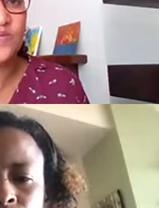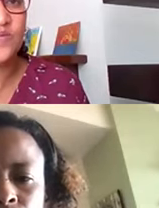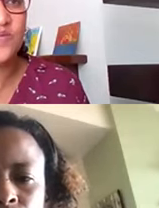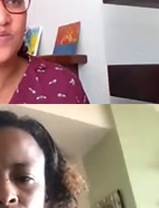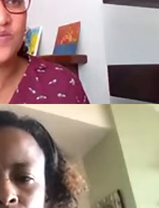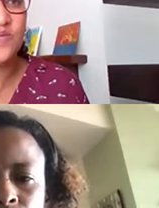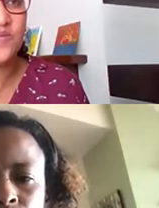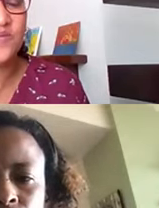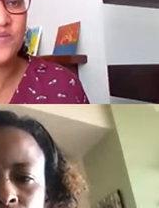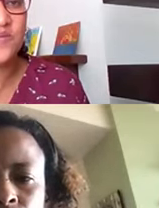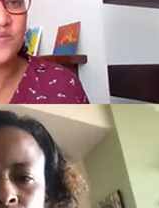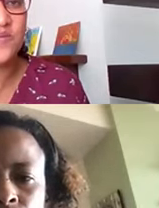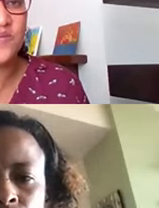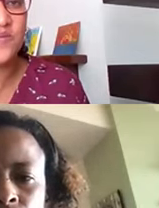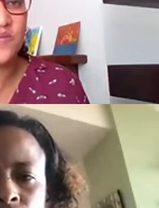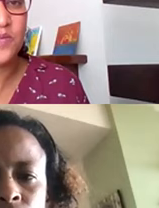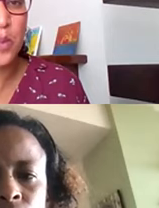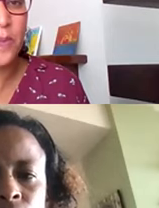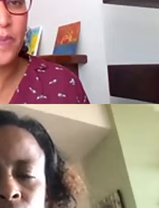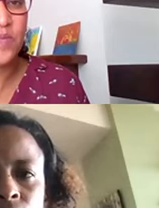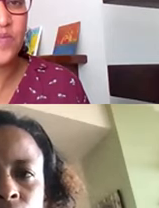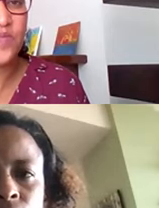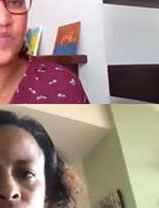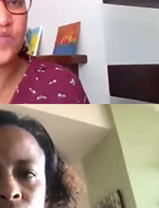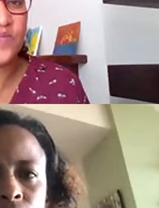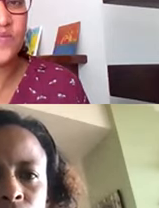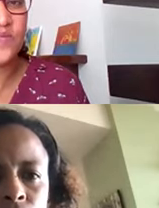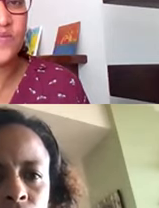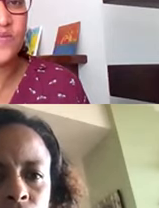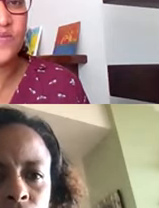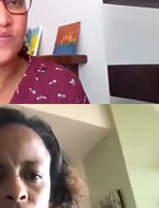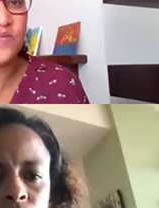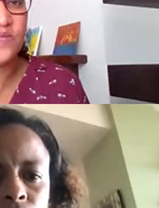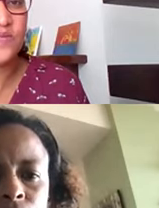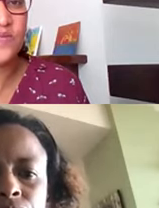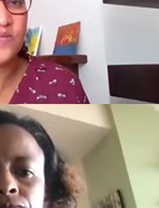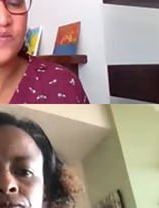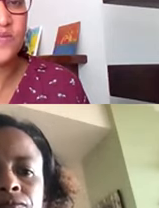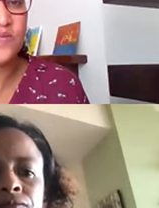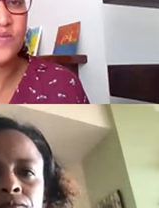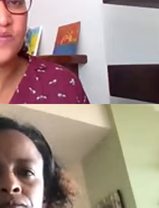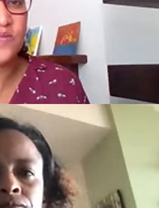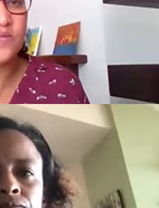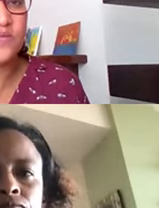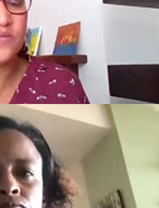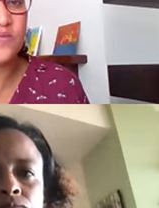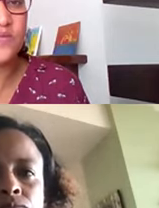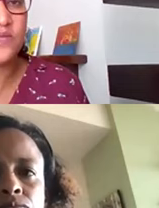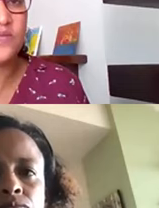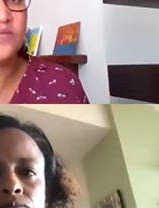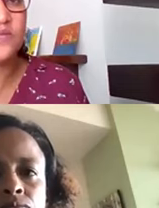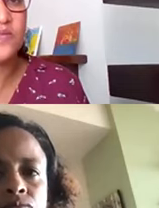you know, we want to support the international communities that can come as migrants, international